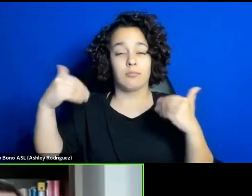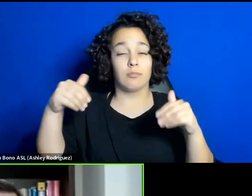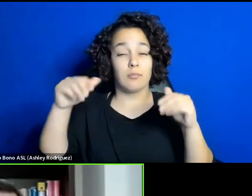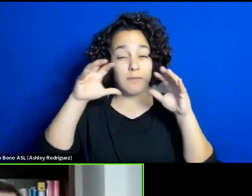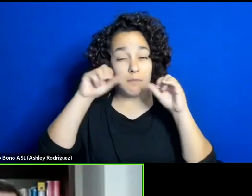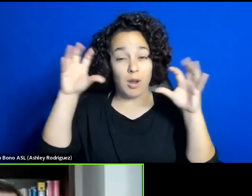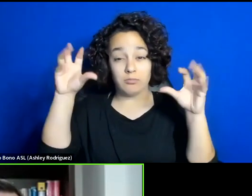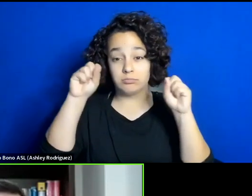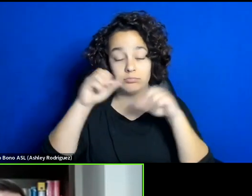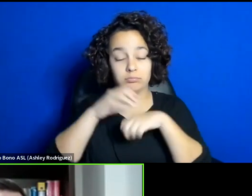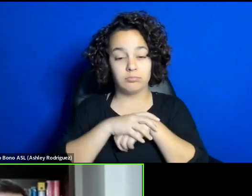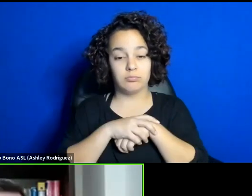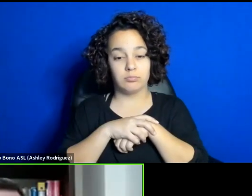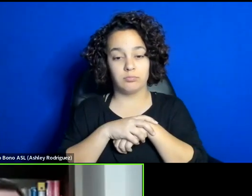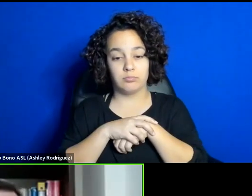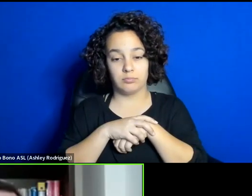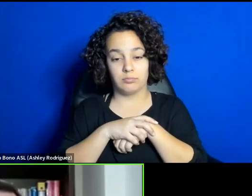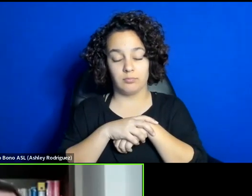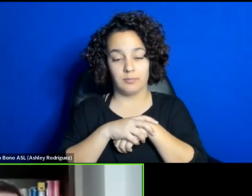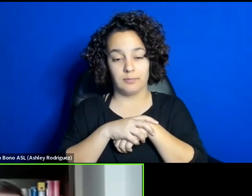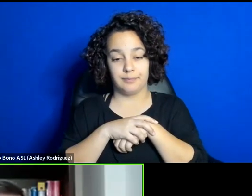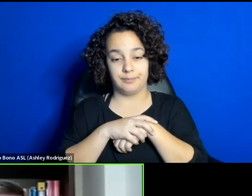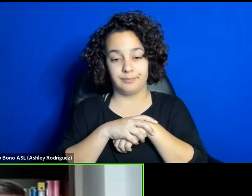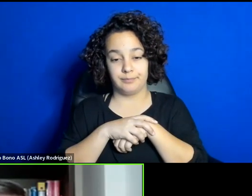much, much.